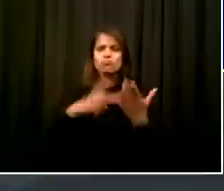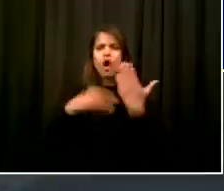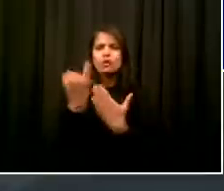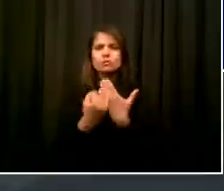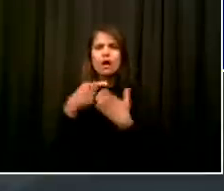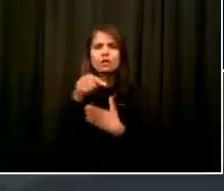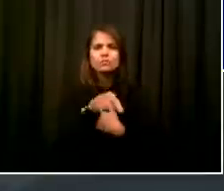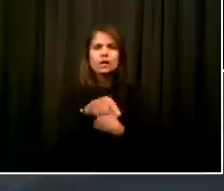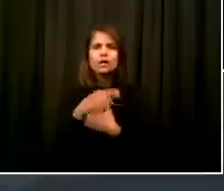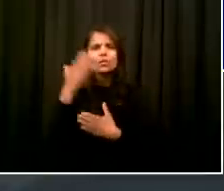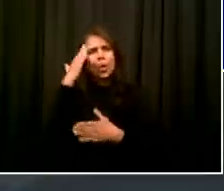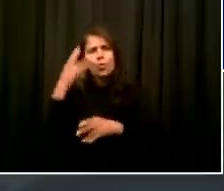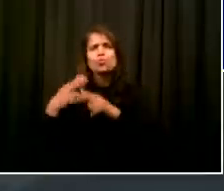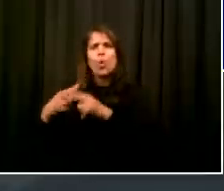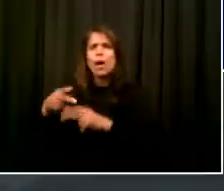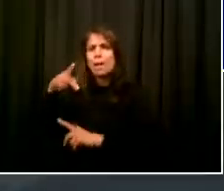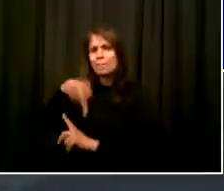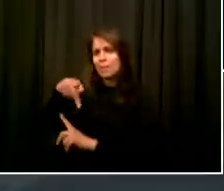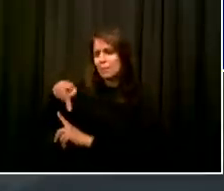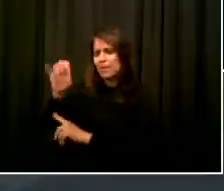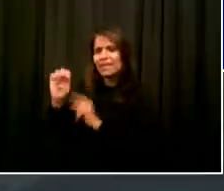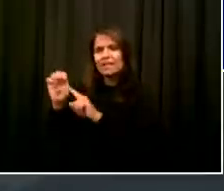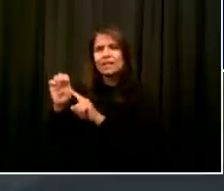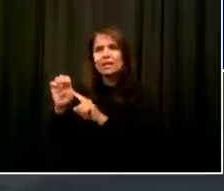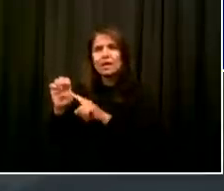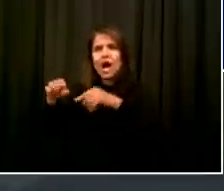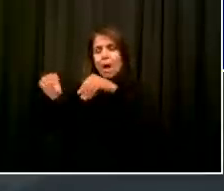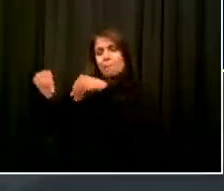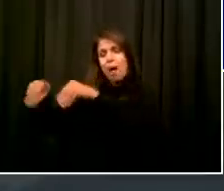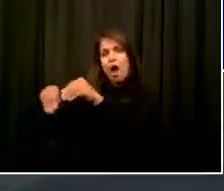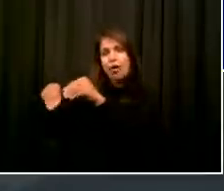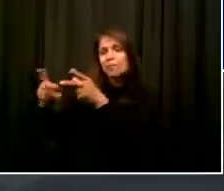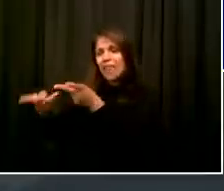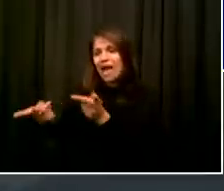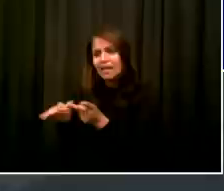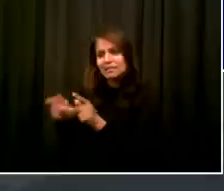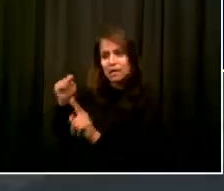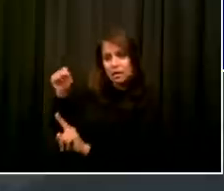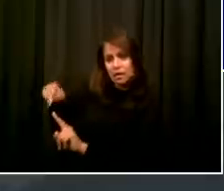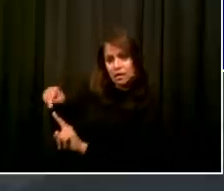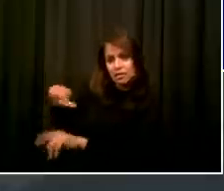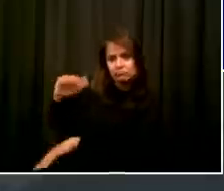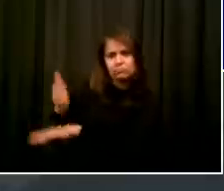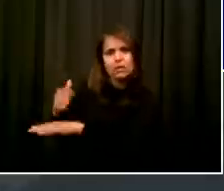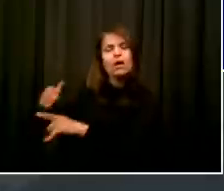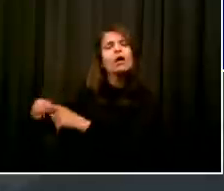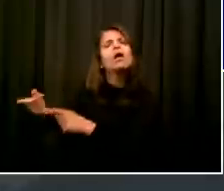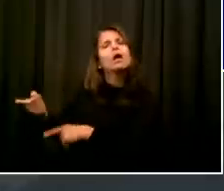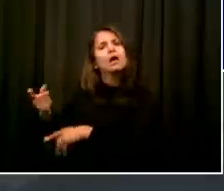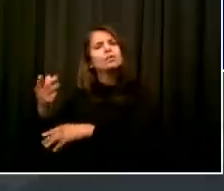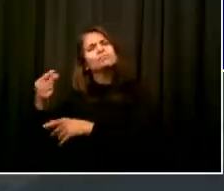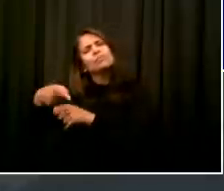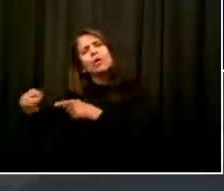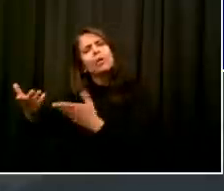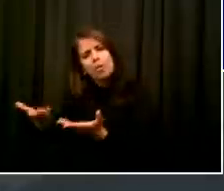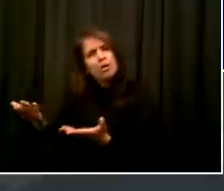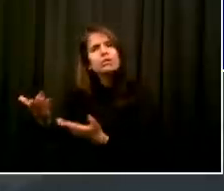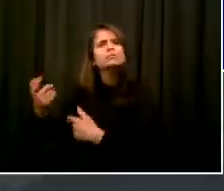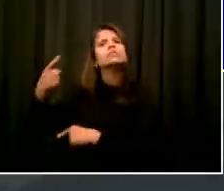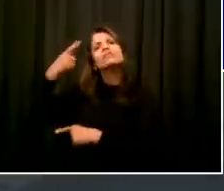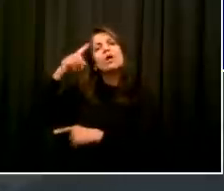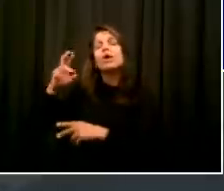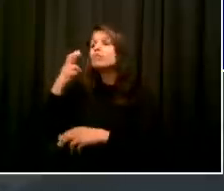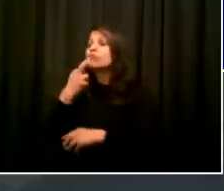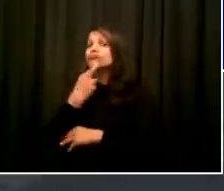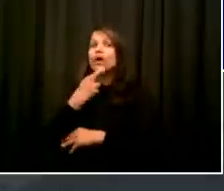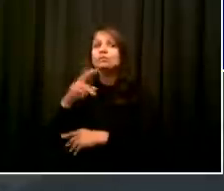for easy access to suppliers, face masks and coverings, face shields, gloves, cleaning and disinfectant